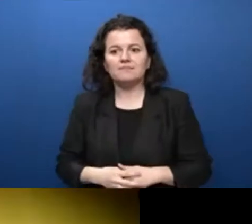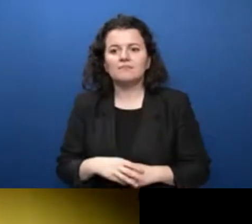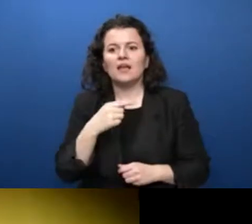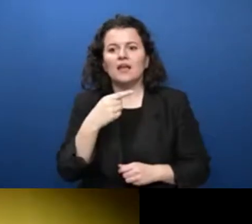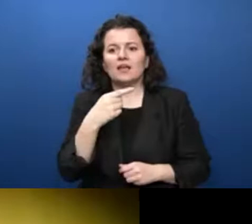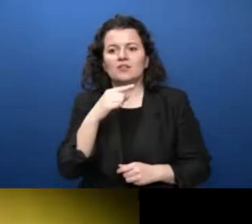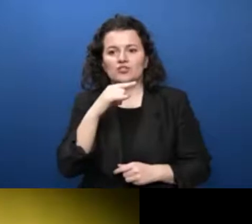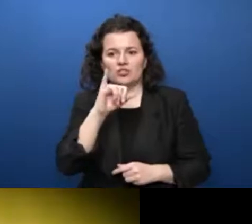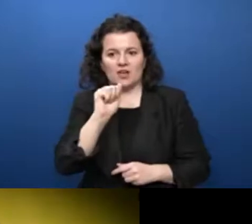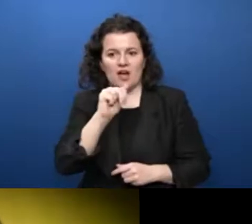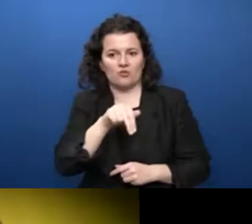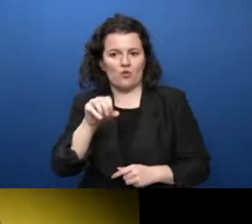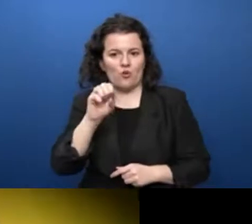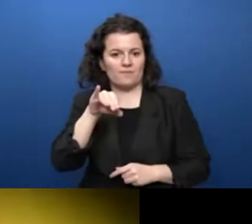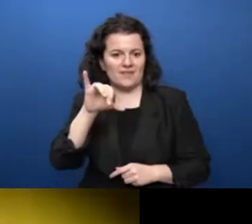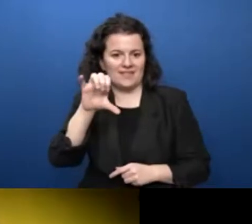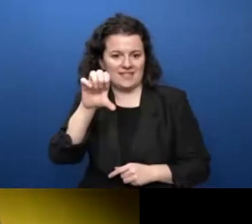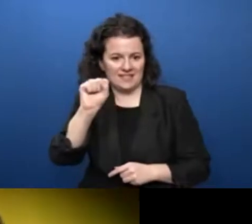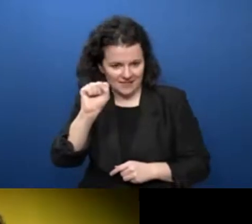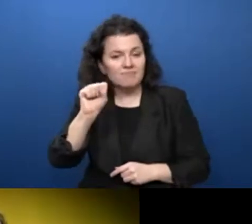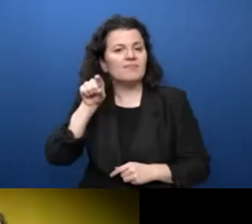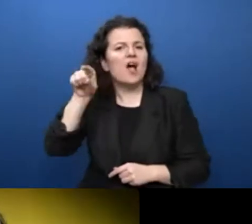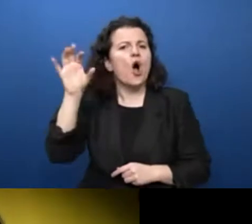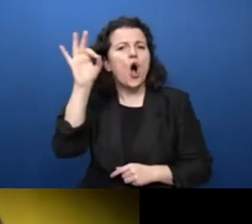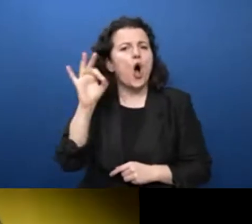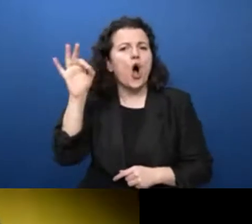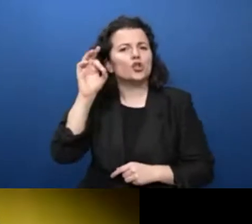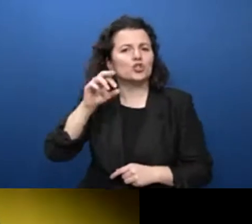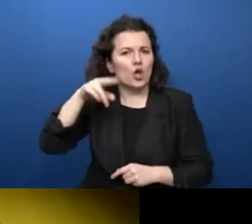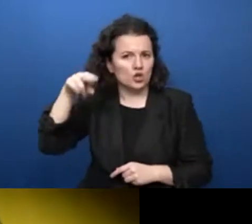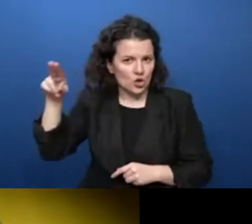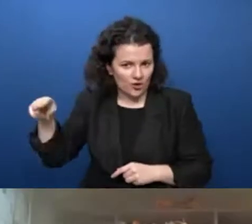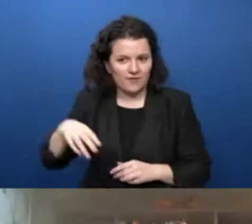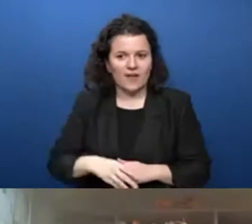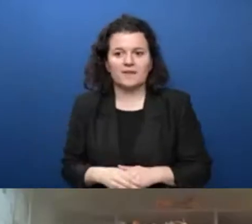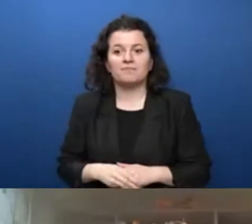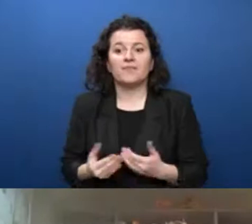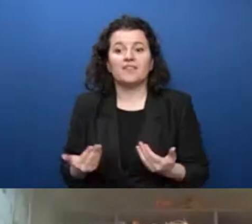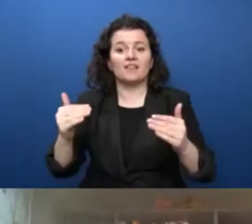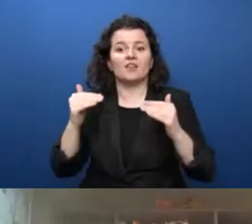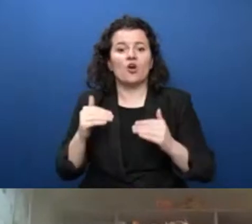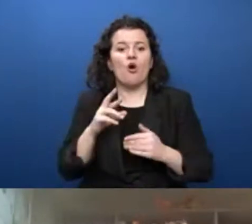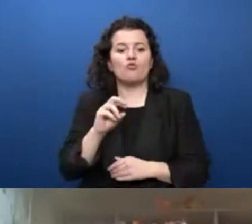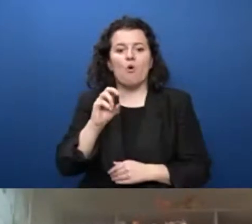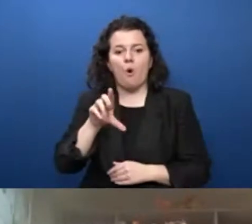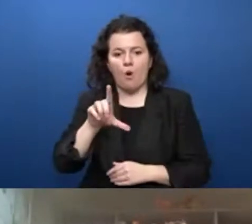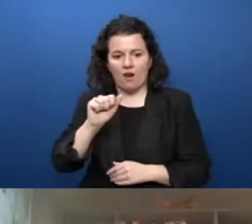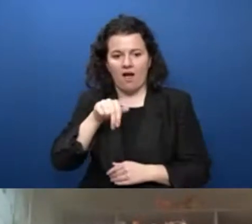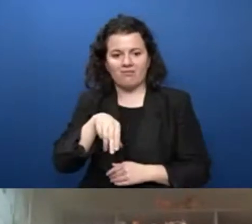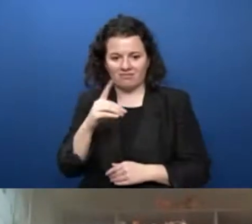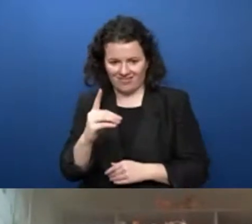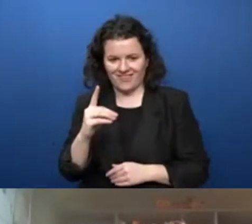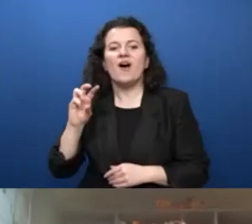Oslo, and Roland White, who is head of global diversity at Microsoft. So let me start with you, Professor